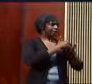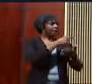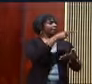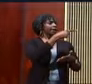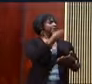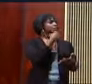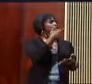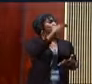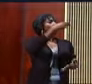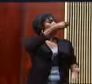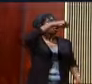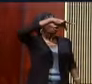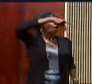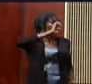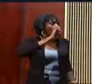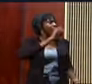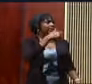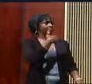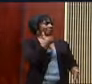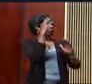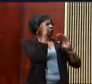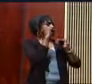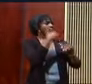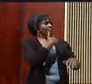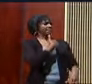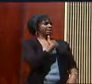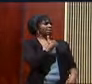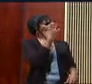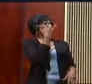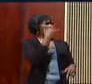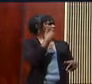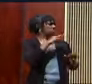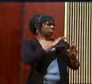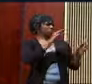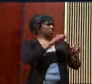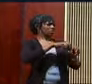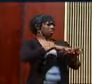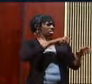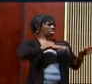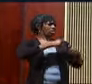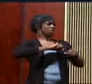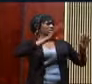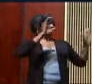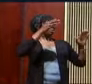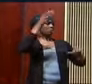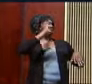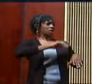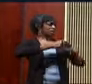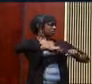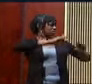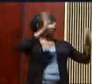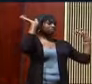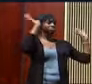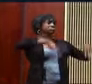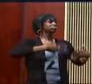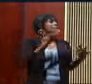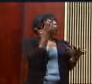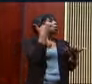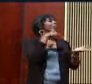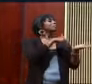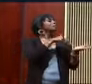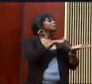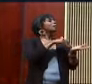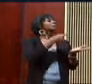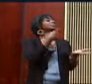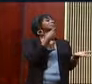hoped me because I ain't gonna lie. I had given up. I had given up on God. I had given up because the doctors